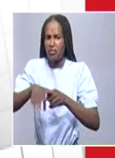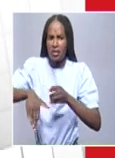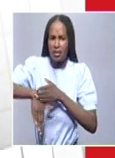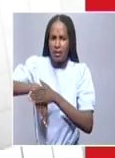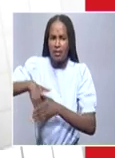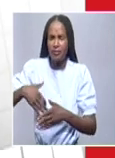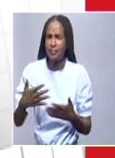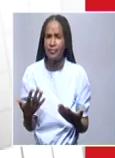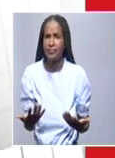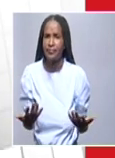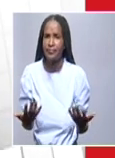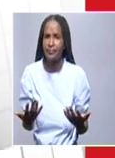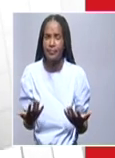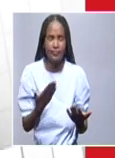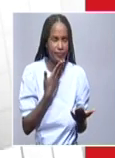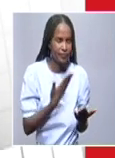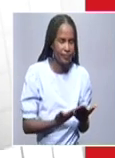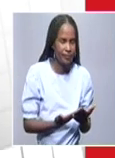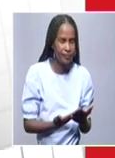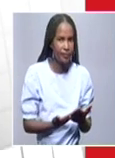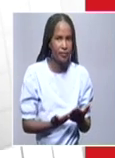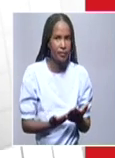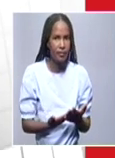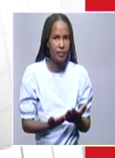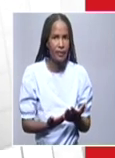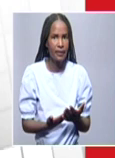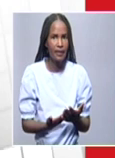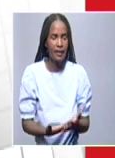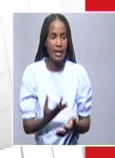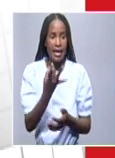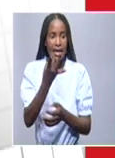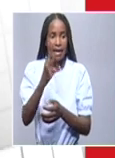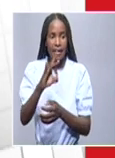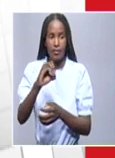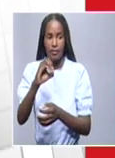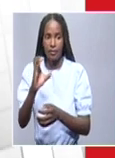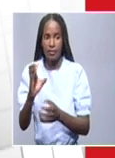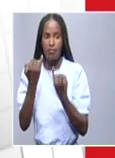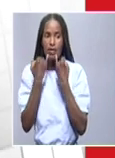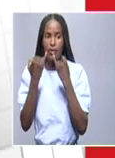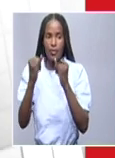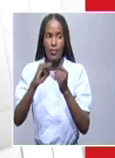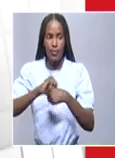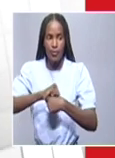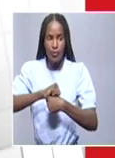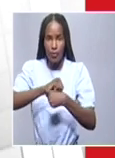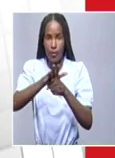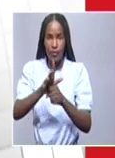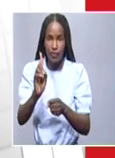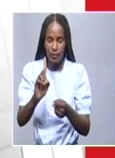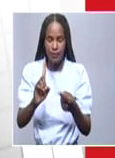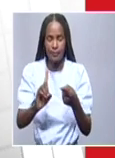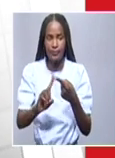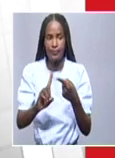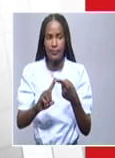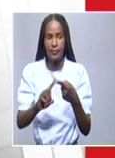Thank you very much. The update for the 8th of October 2021 is as follows. We